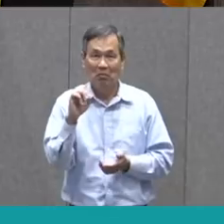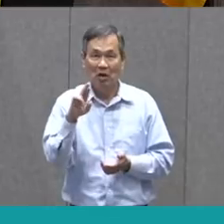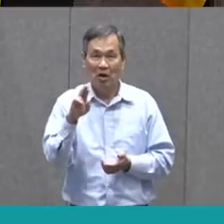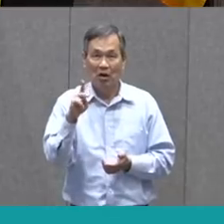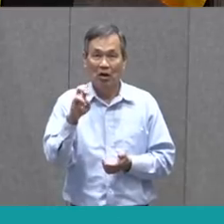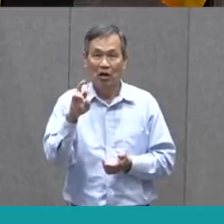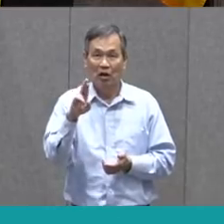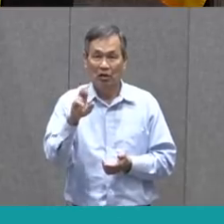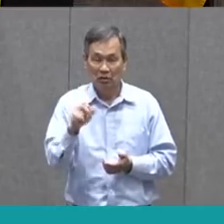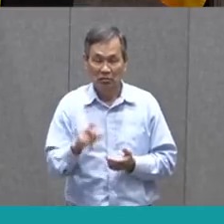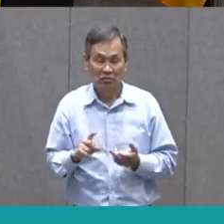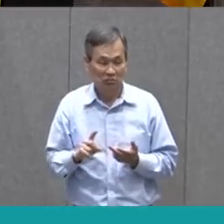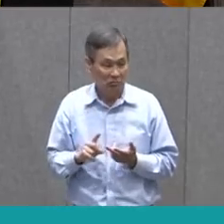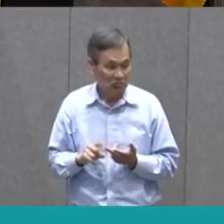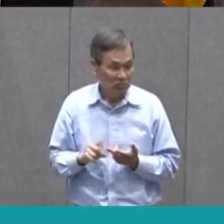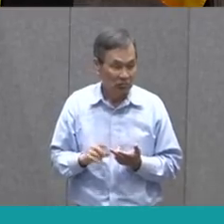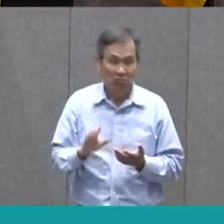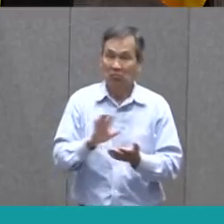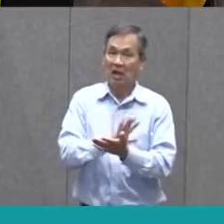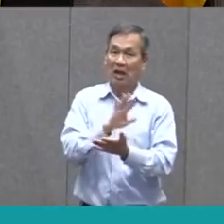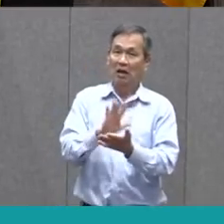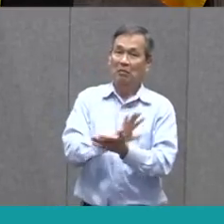Or the paper that you're using?